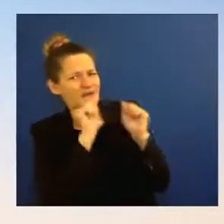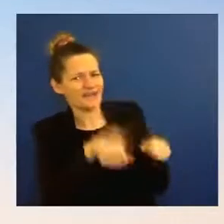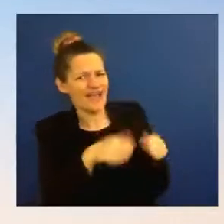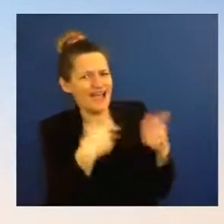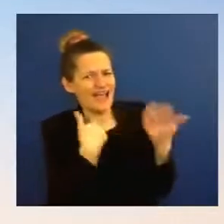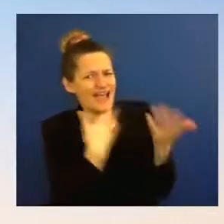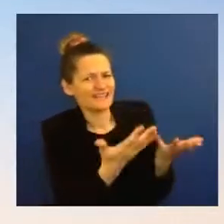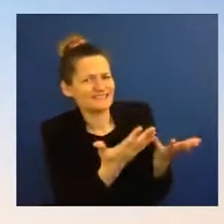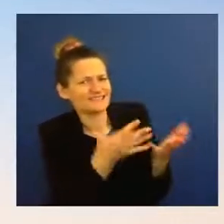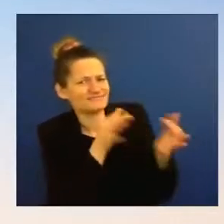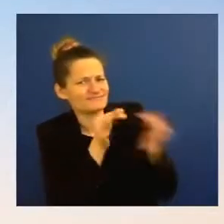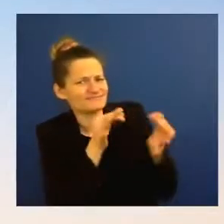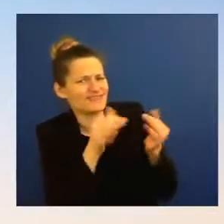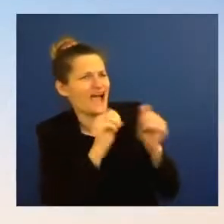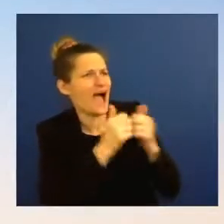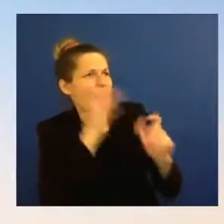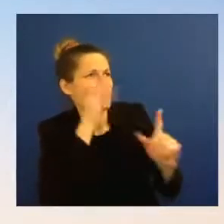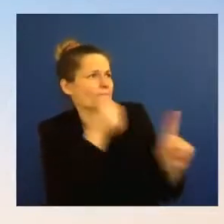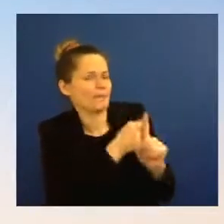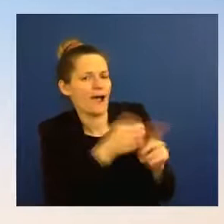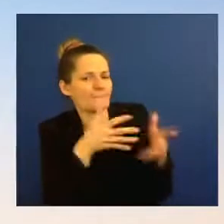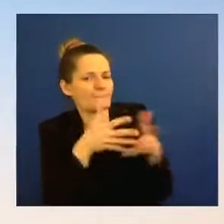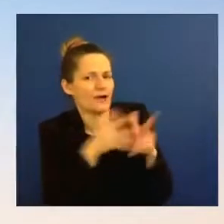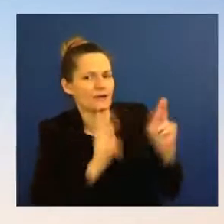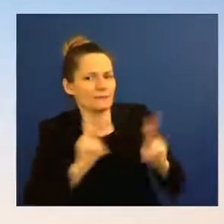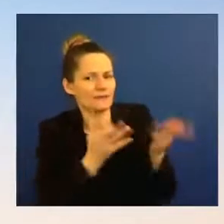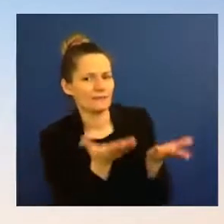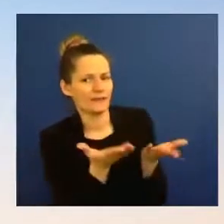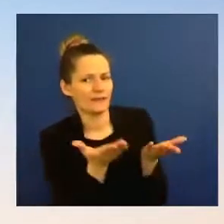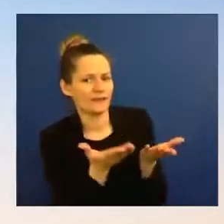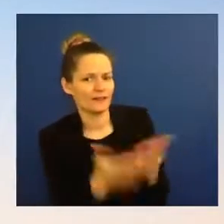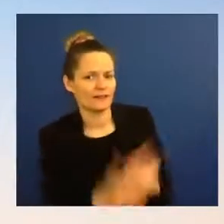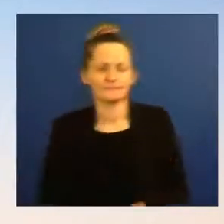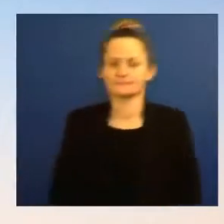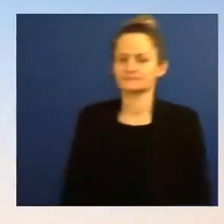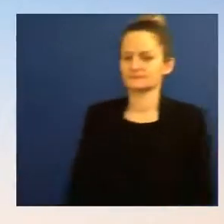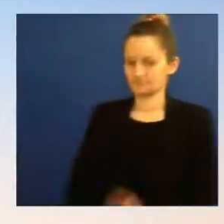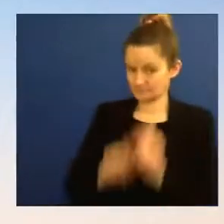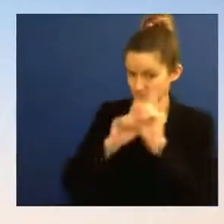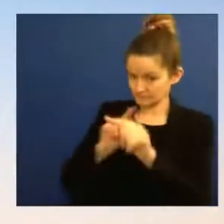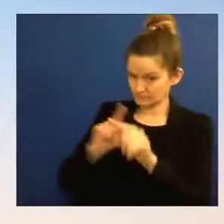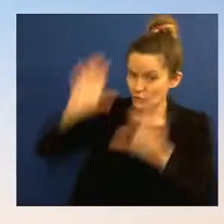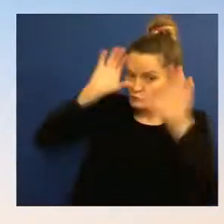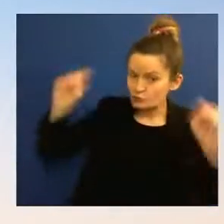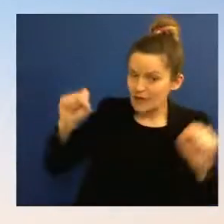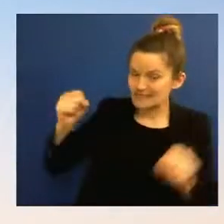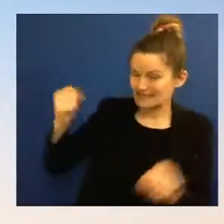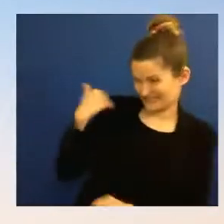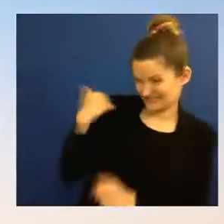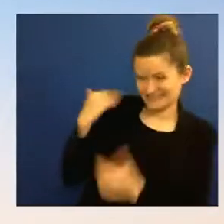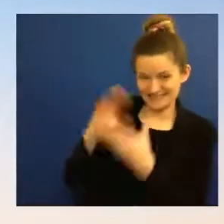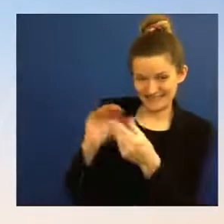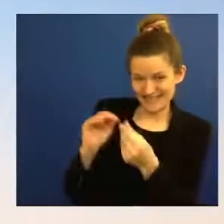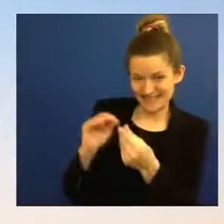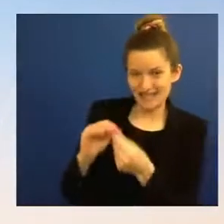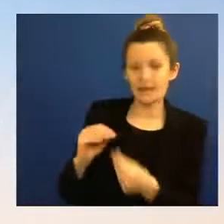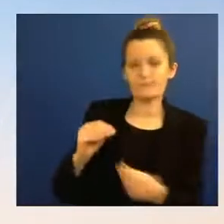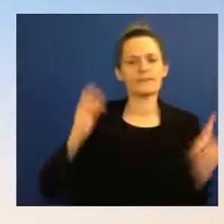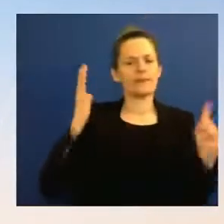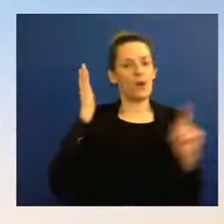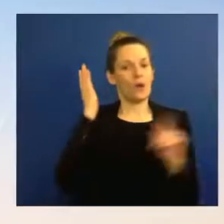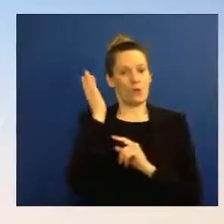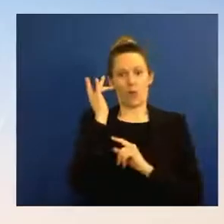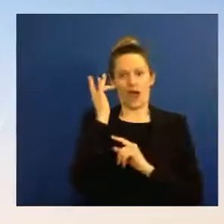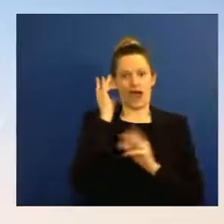heard the president convey this in his speech the other night, the reason why we are seeing volatility in the global oil markets, the reason why the price of